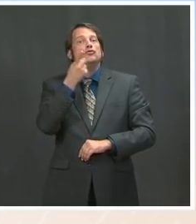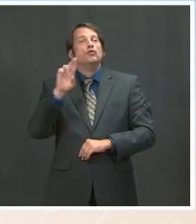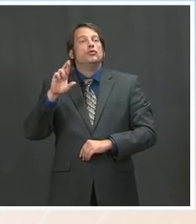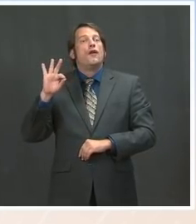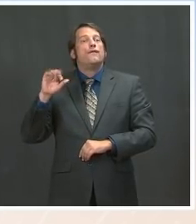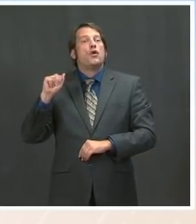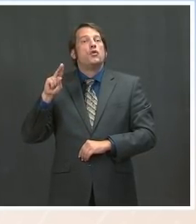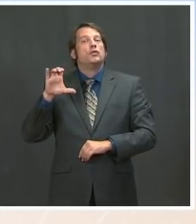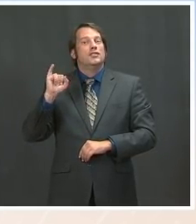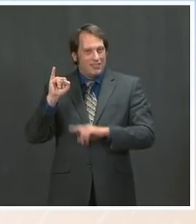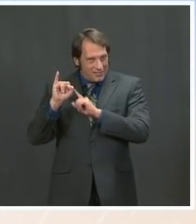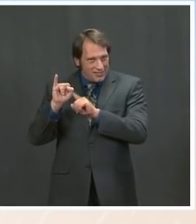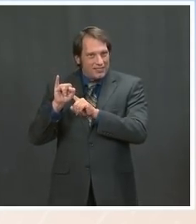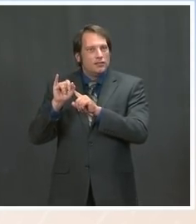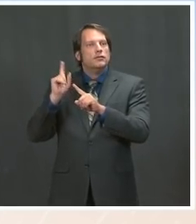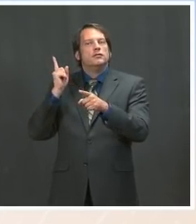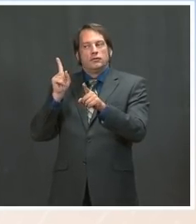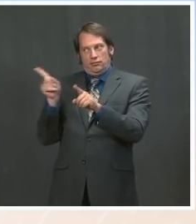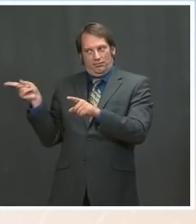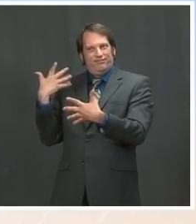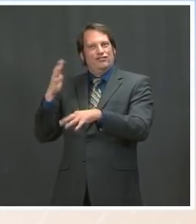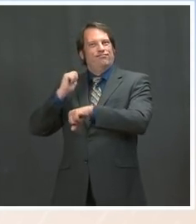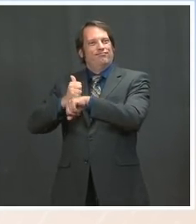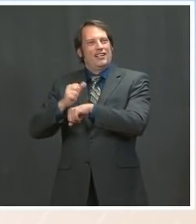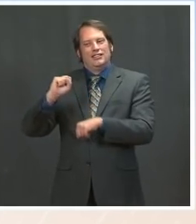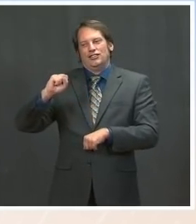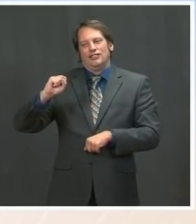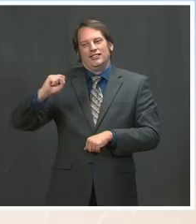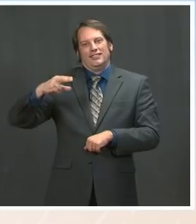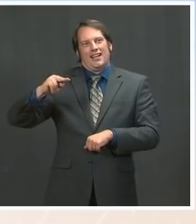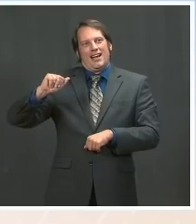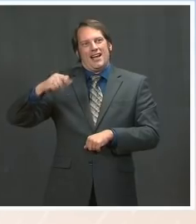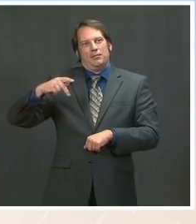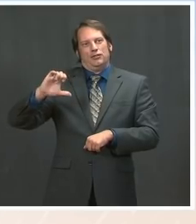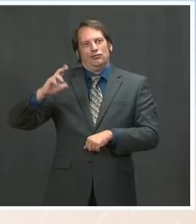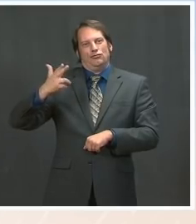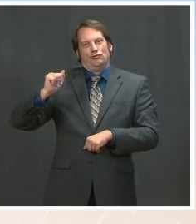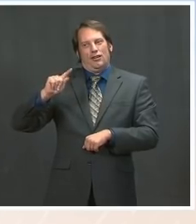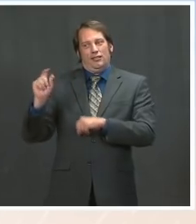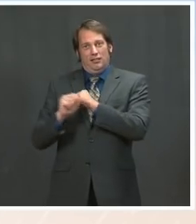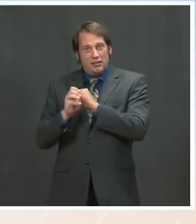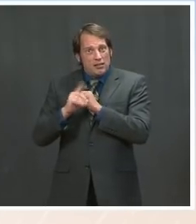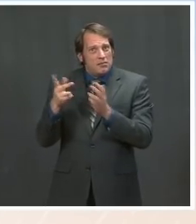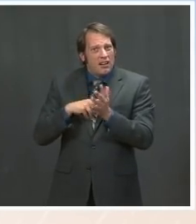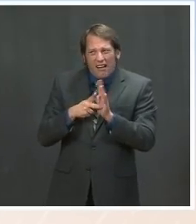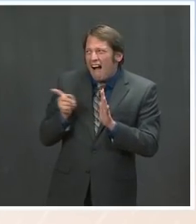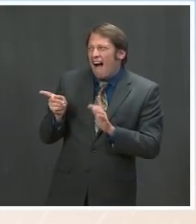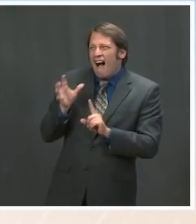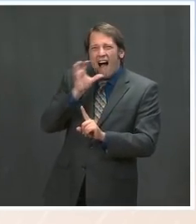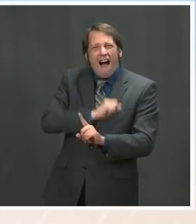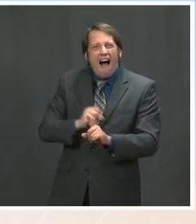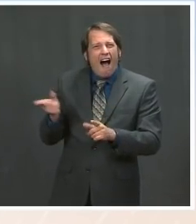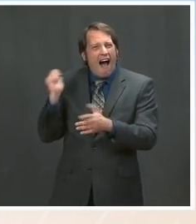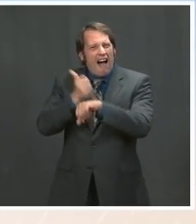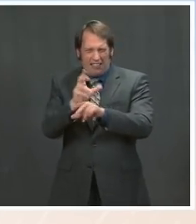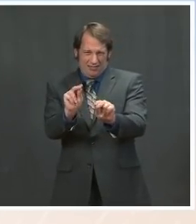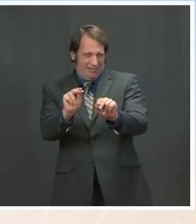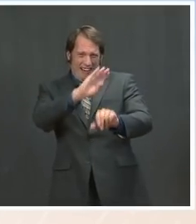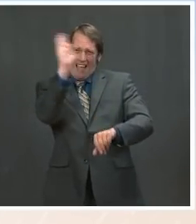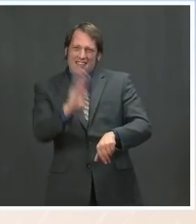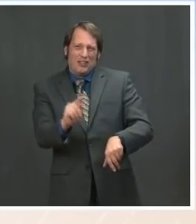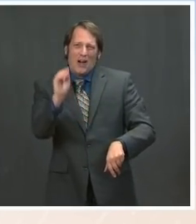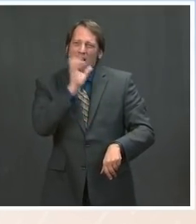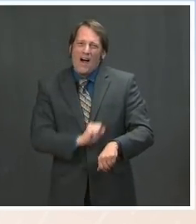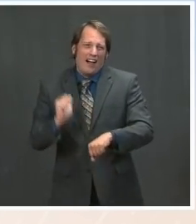either way. There's also a bipartisan AJP meeting happening today — American Jobs Plan happening today.